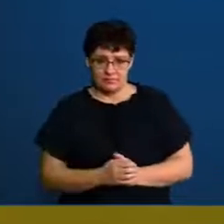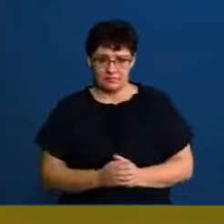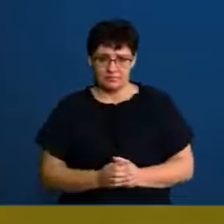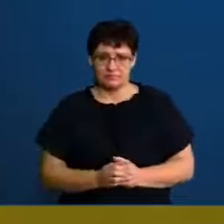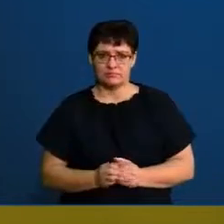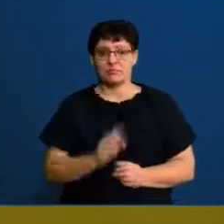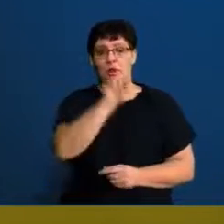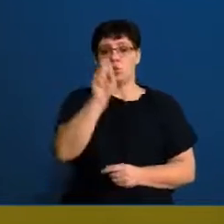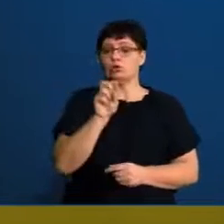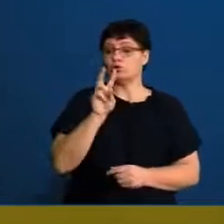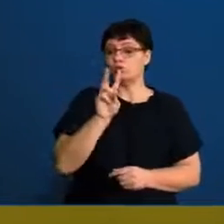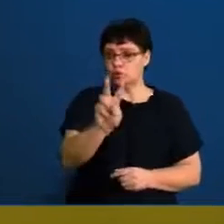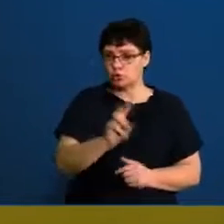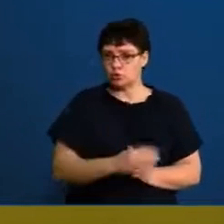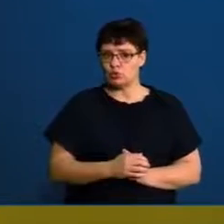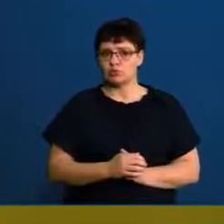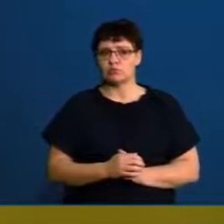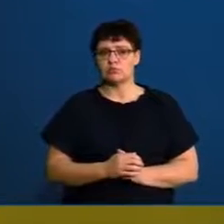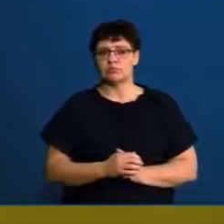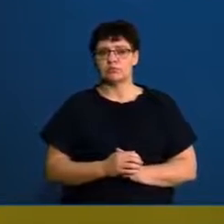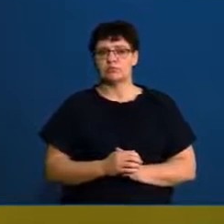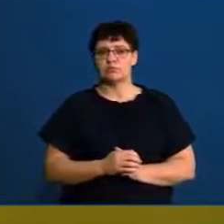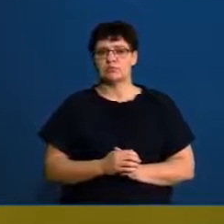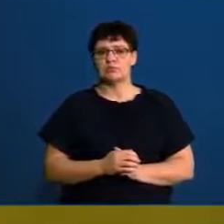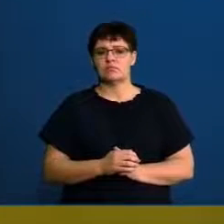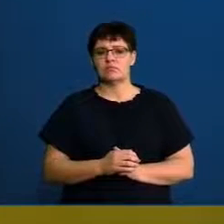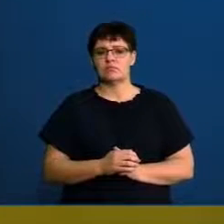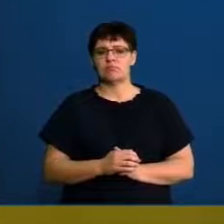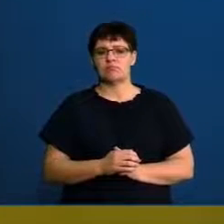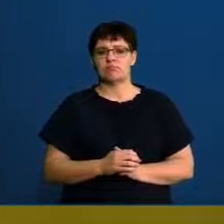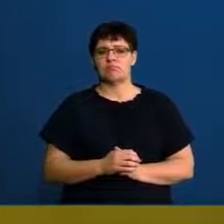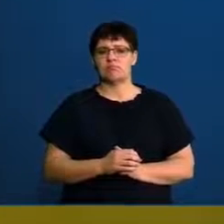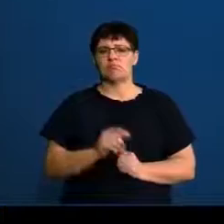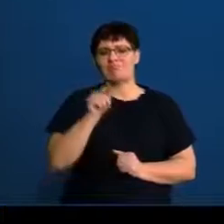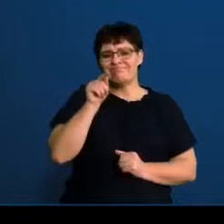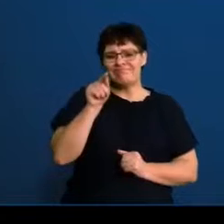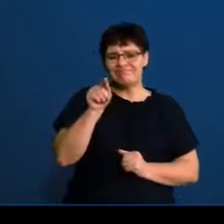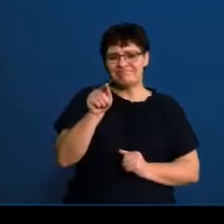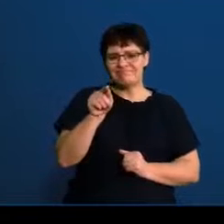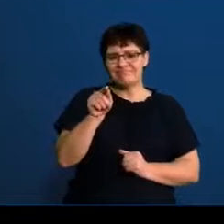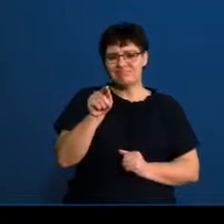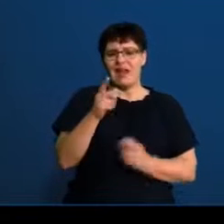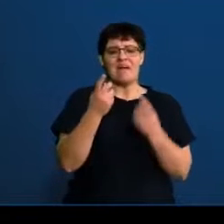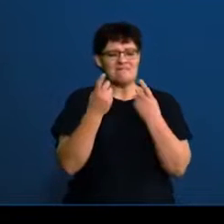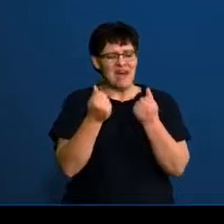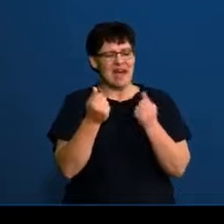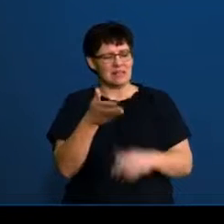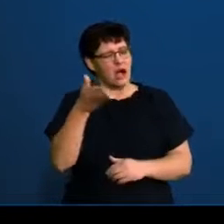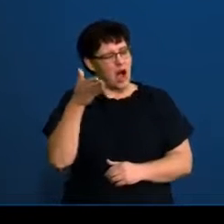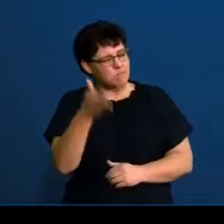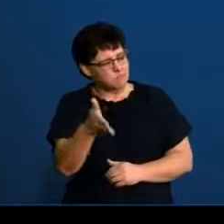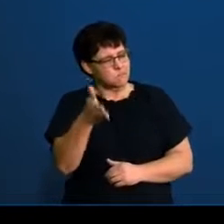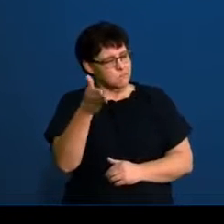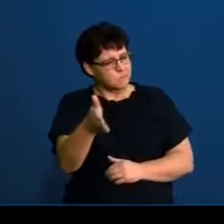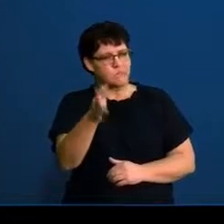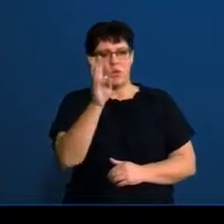Question two, the other hand, let's change our pen. Question two, on the other hand, is definitely finance. Now